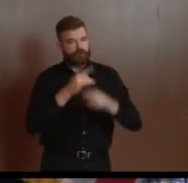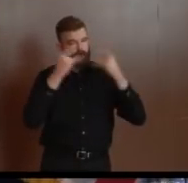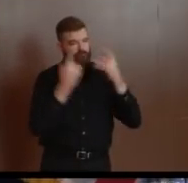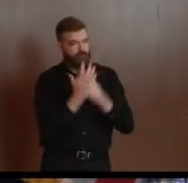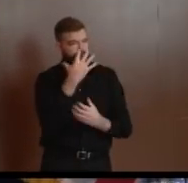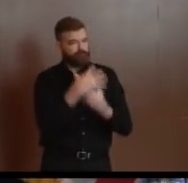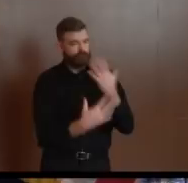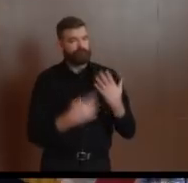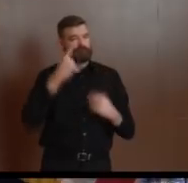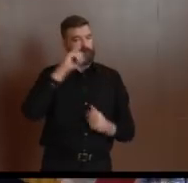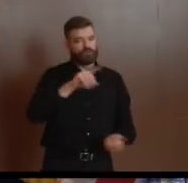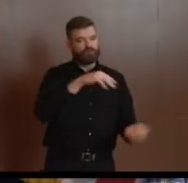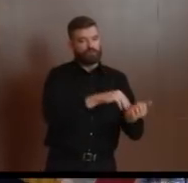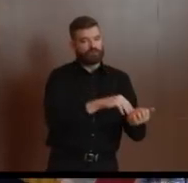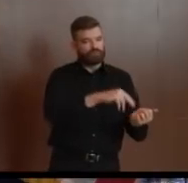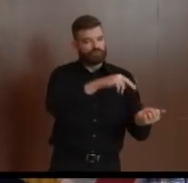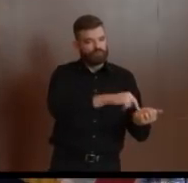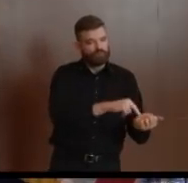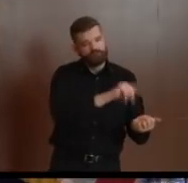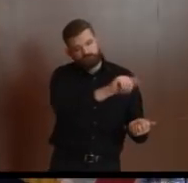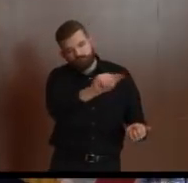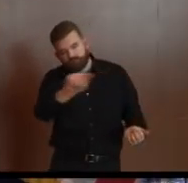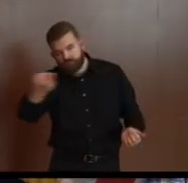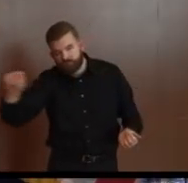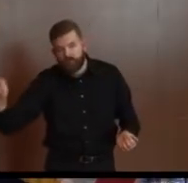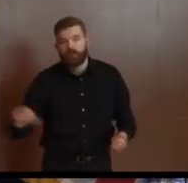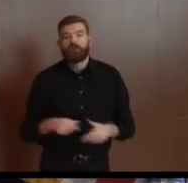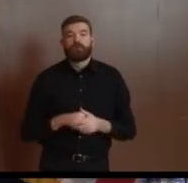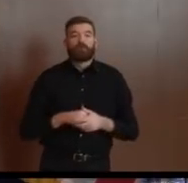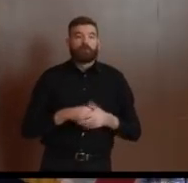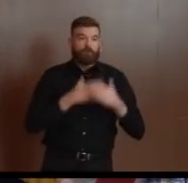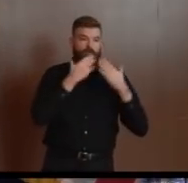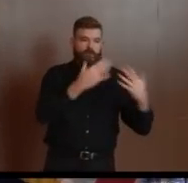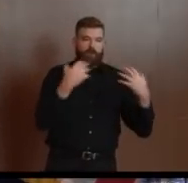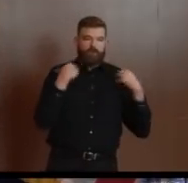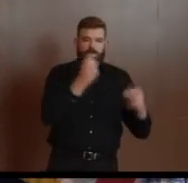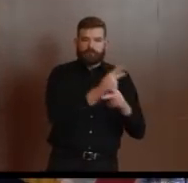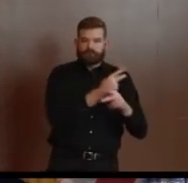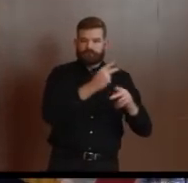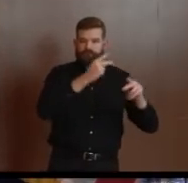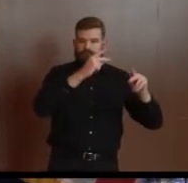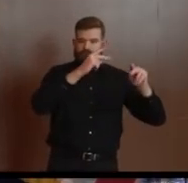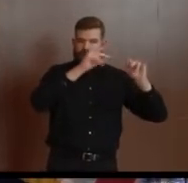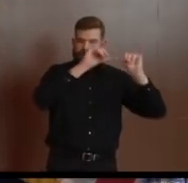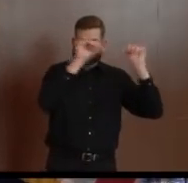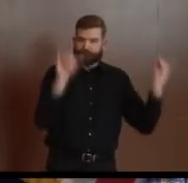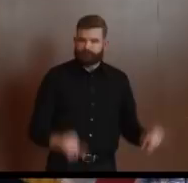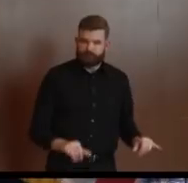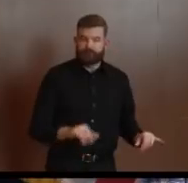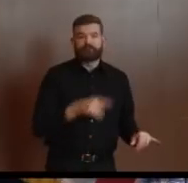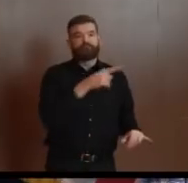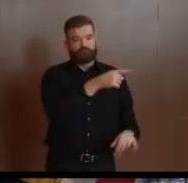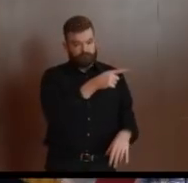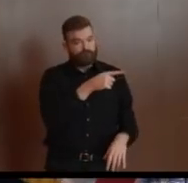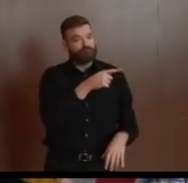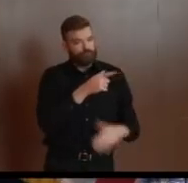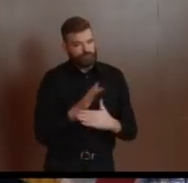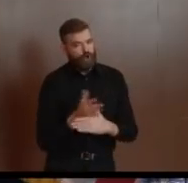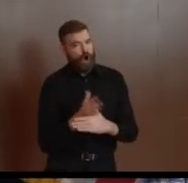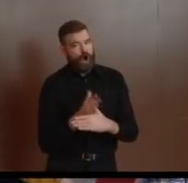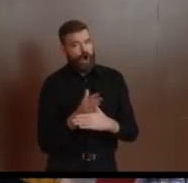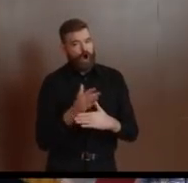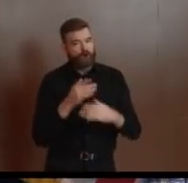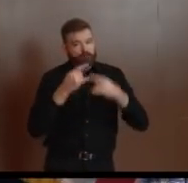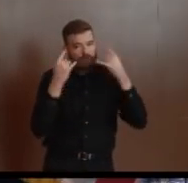healthcare systems for their partnership in sharing their inventory and for their cooperation. As I've said many times, we are all in this